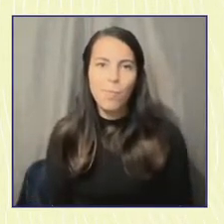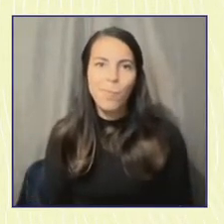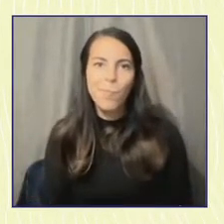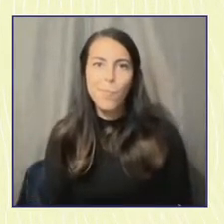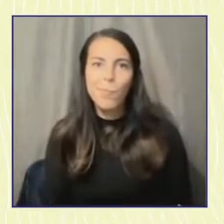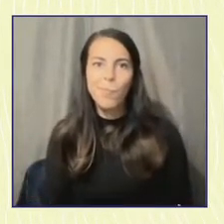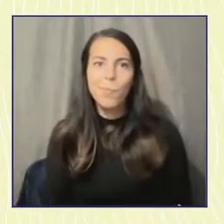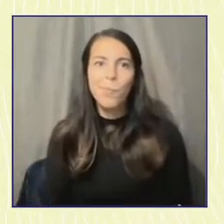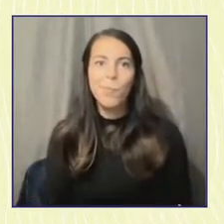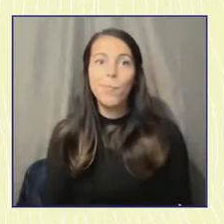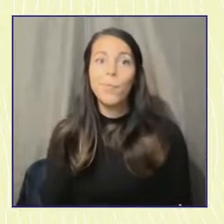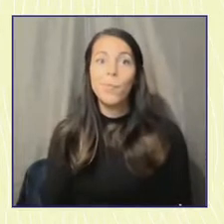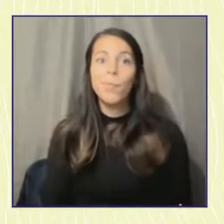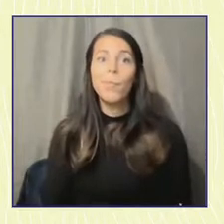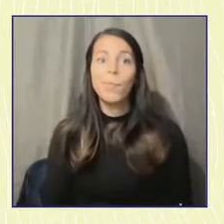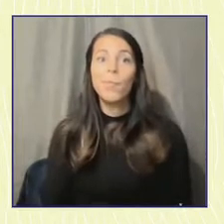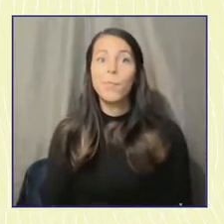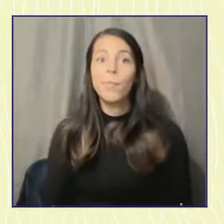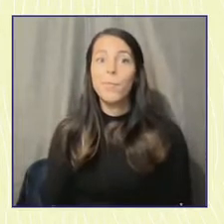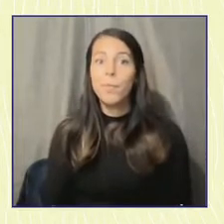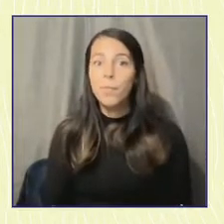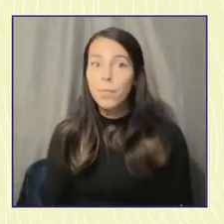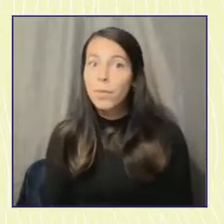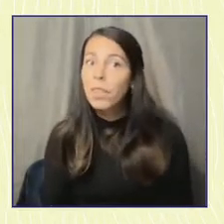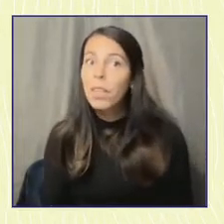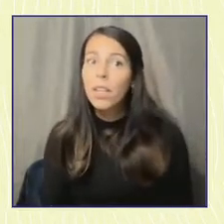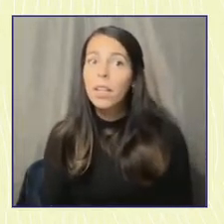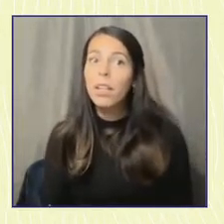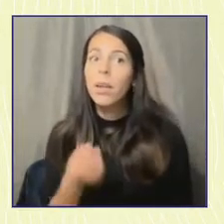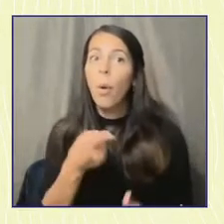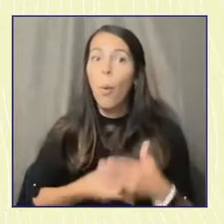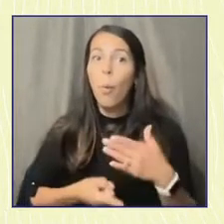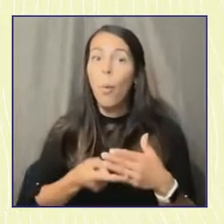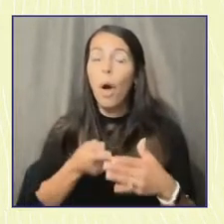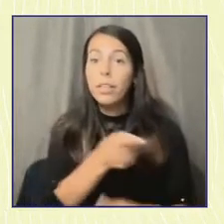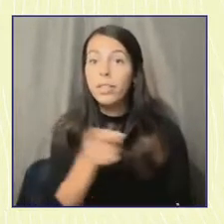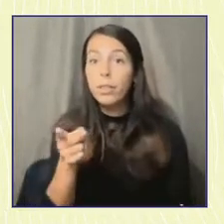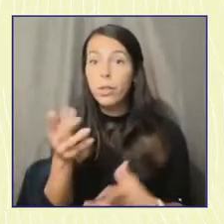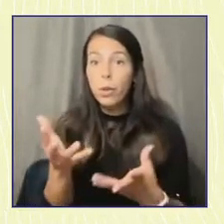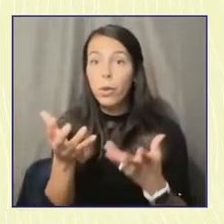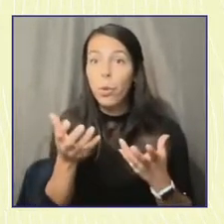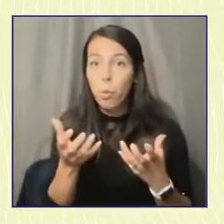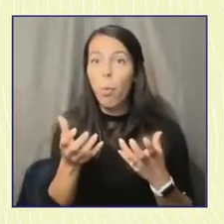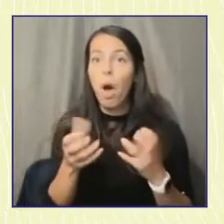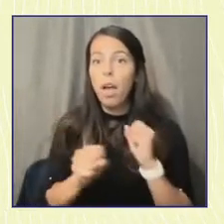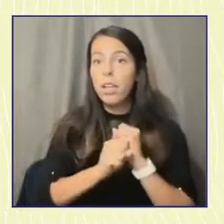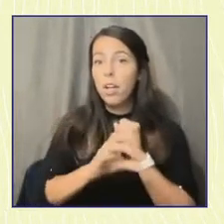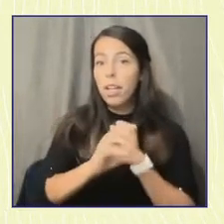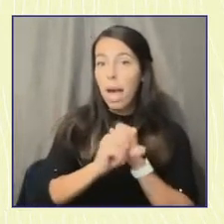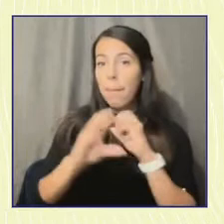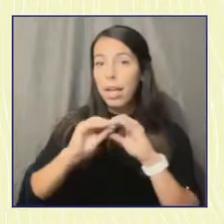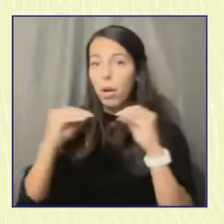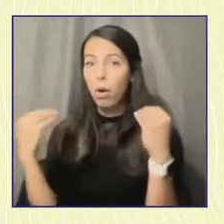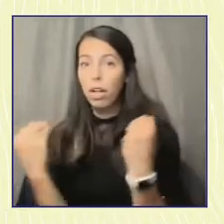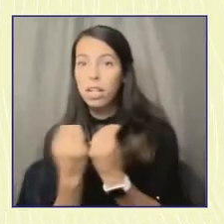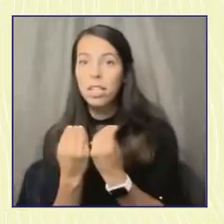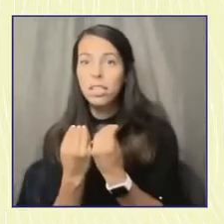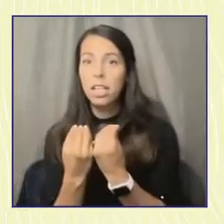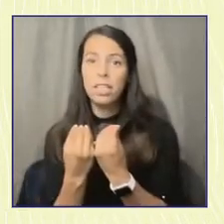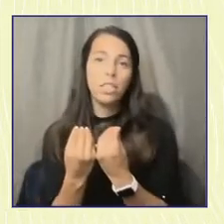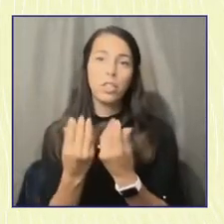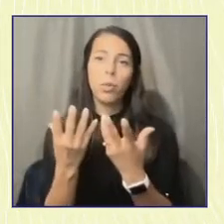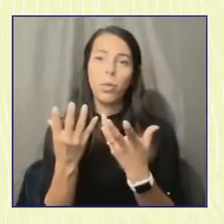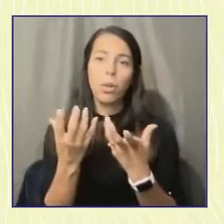So I guess my question is, what would you want campaigns or organizations that are trying to engage with young people to know just about